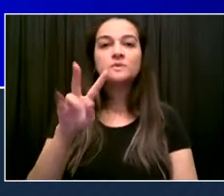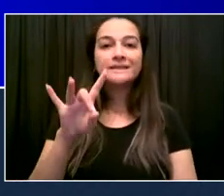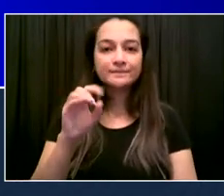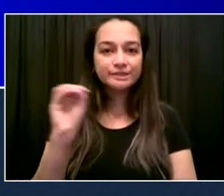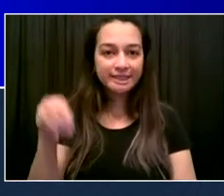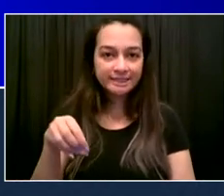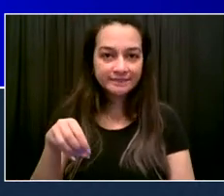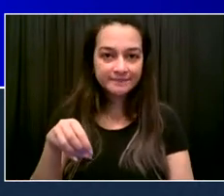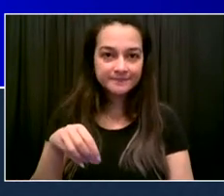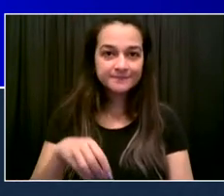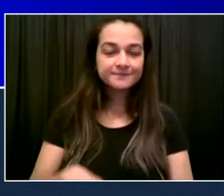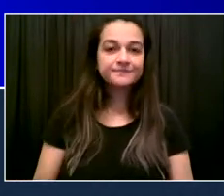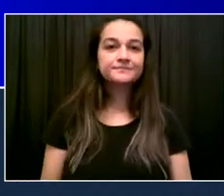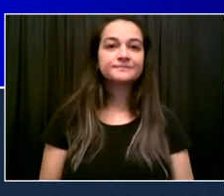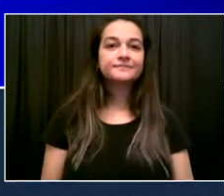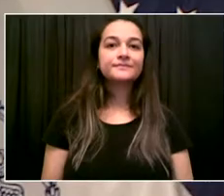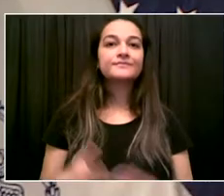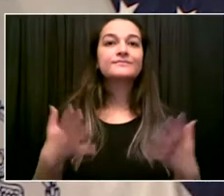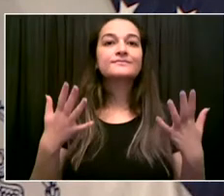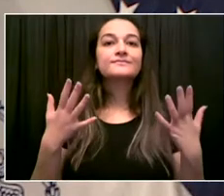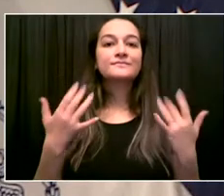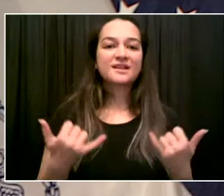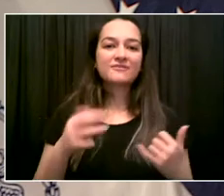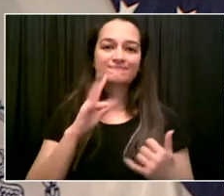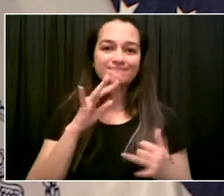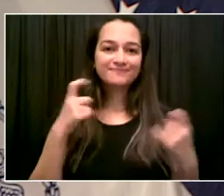And I'm going to focus on IDNYC.